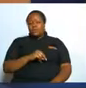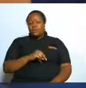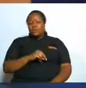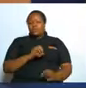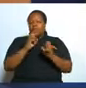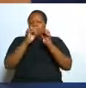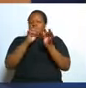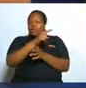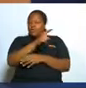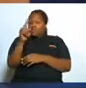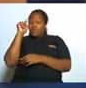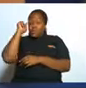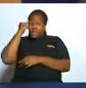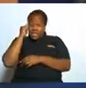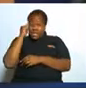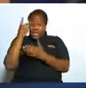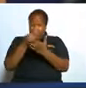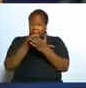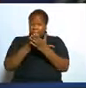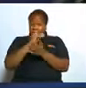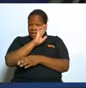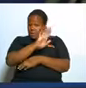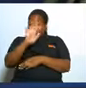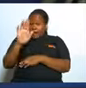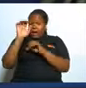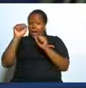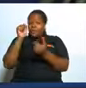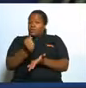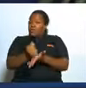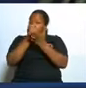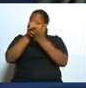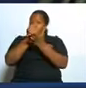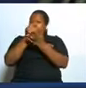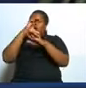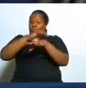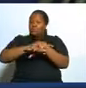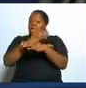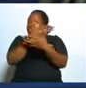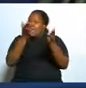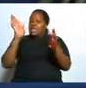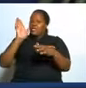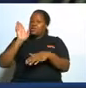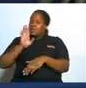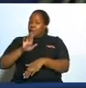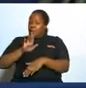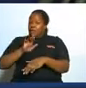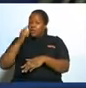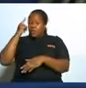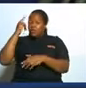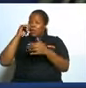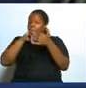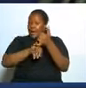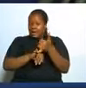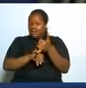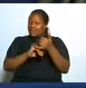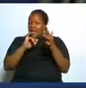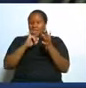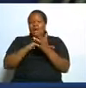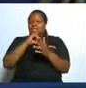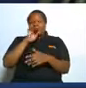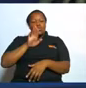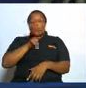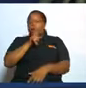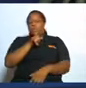if you think that your money will help to get any woman for marriage that is not a